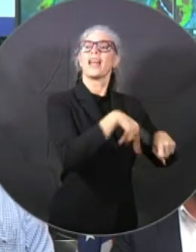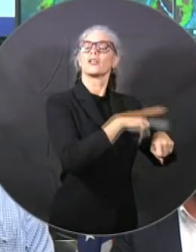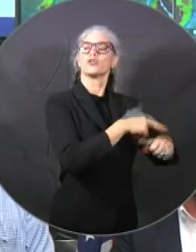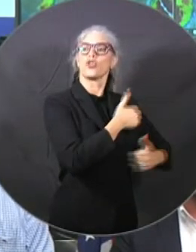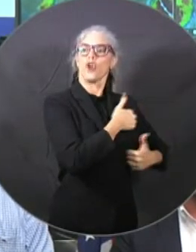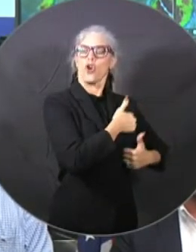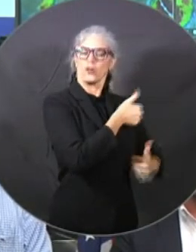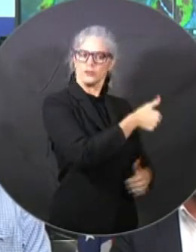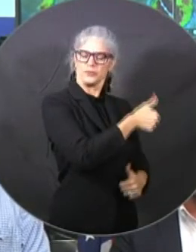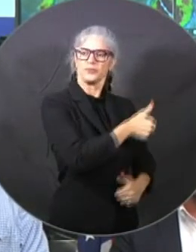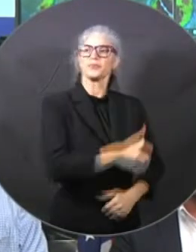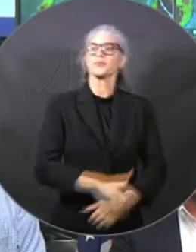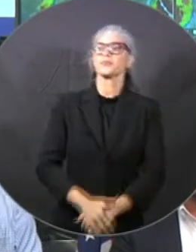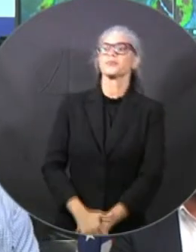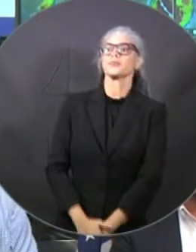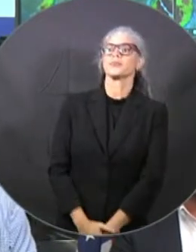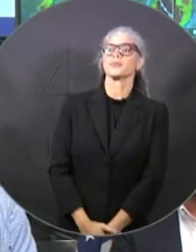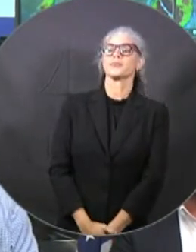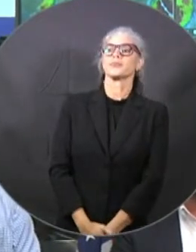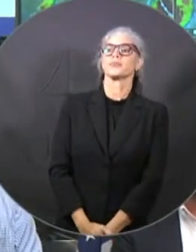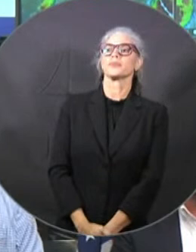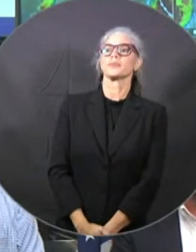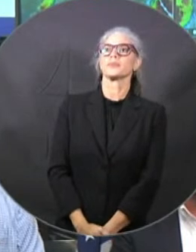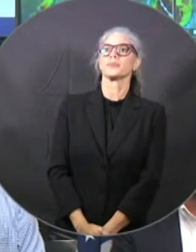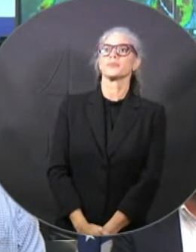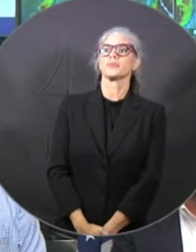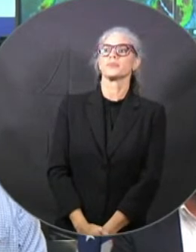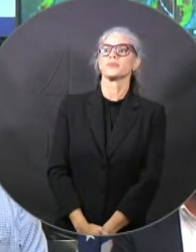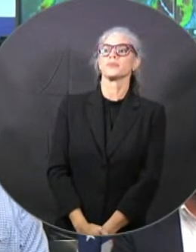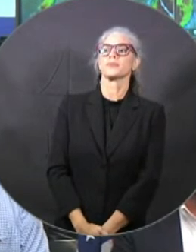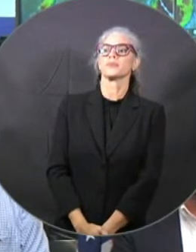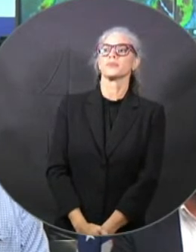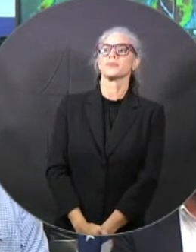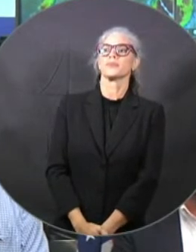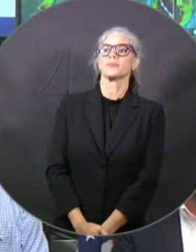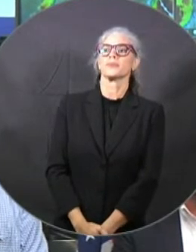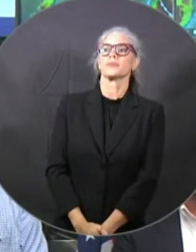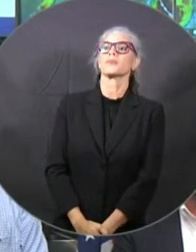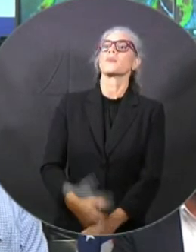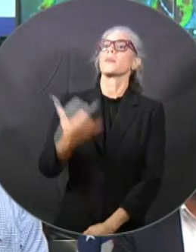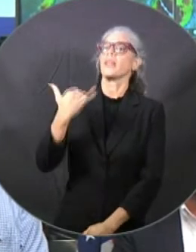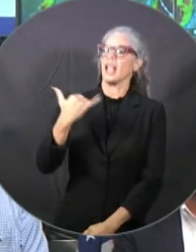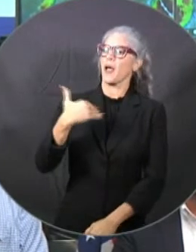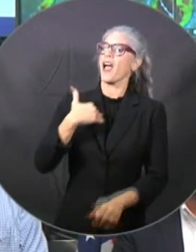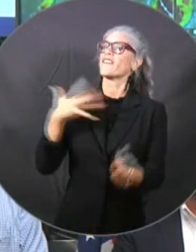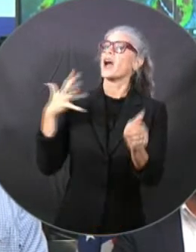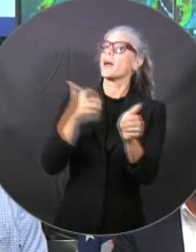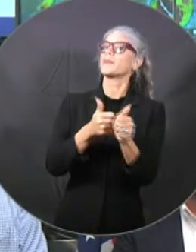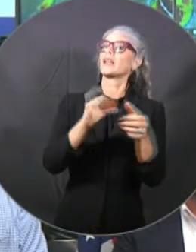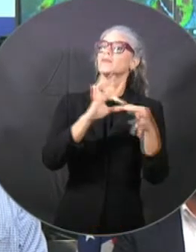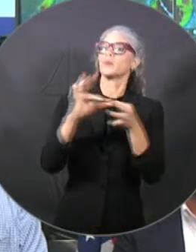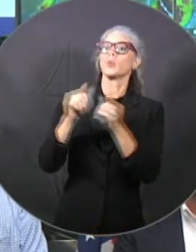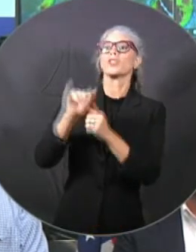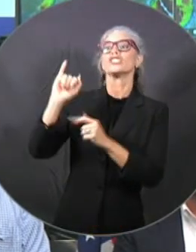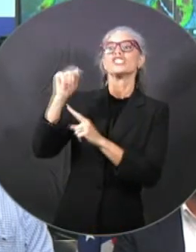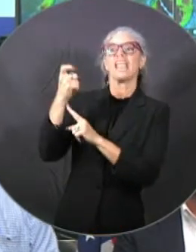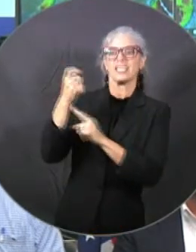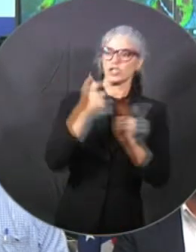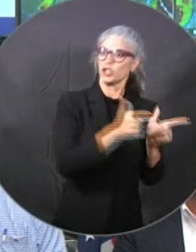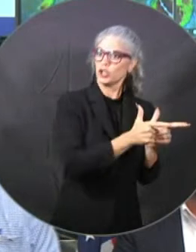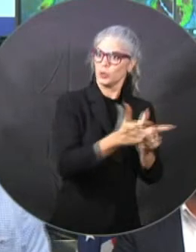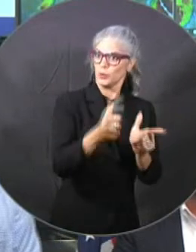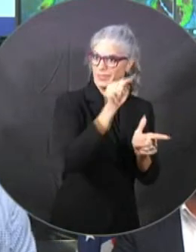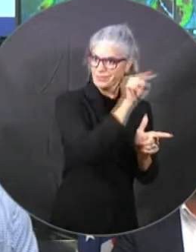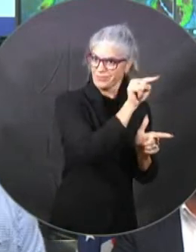Wilton Simpson. Before I get into Idalia, we do have an update on the Jacksonville shooting. I was working with